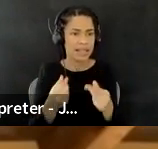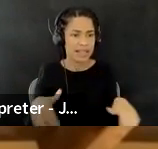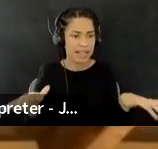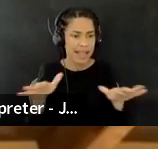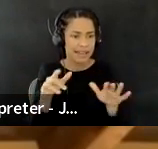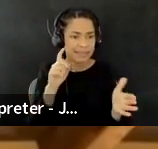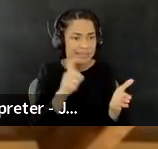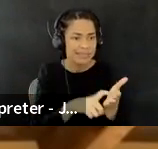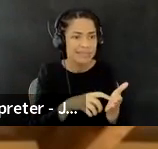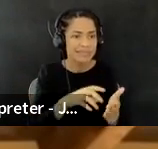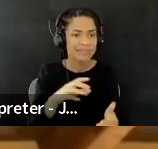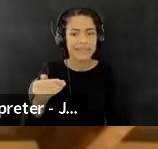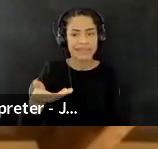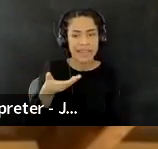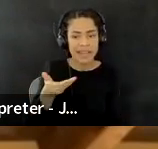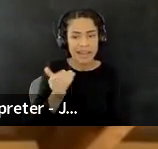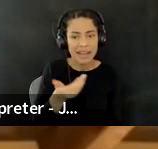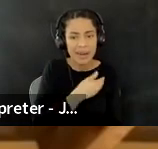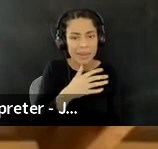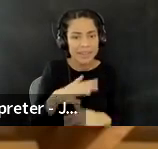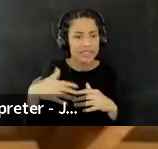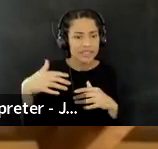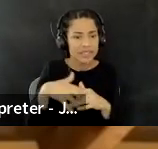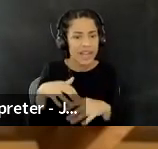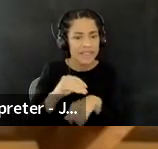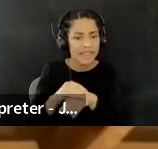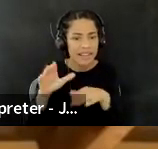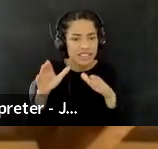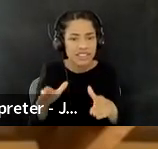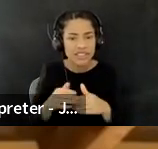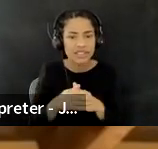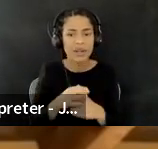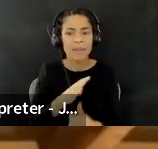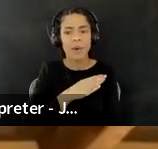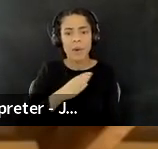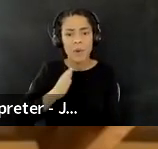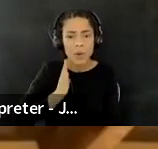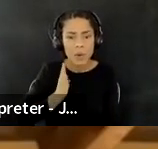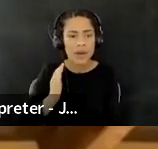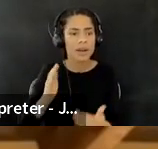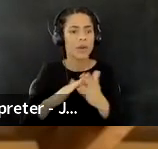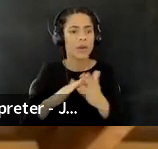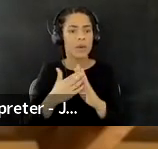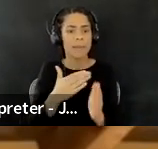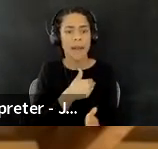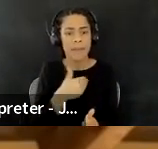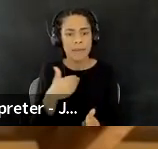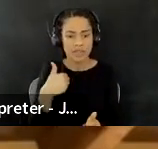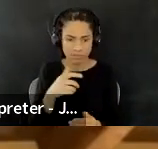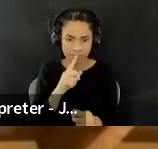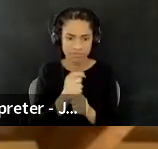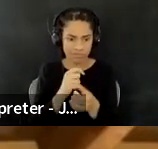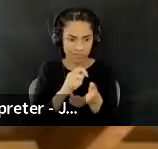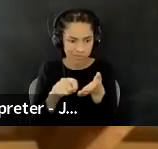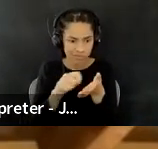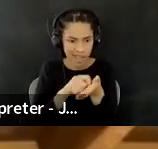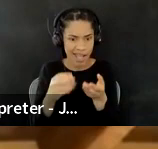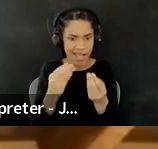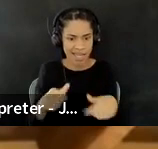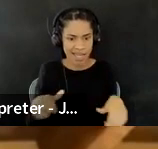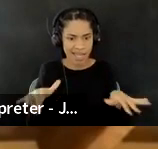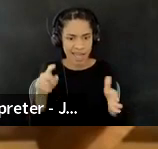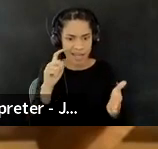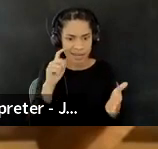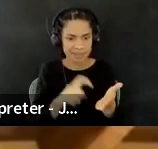our indigenous advisors and our whole board and community members into this process of trying to write a land acknowledgement. And it didn't take long for us to